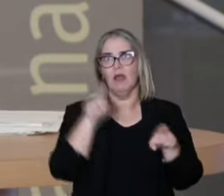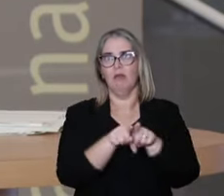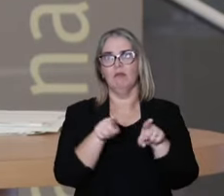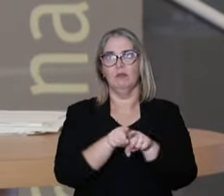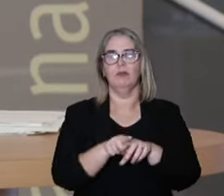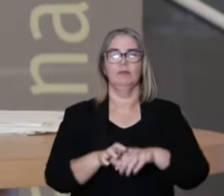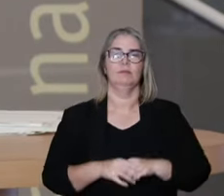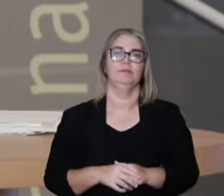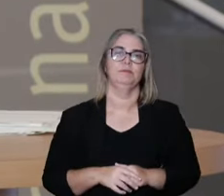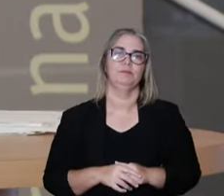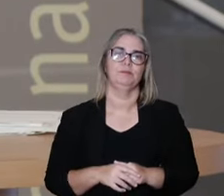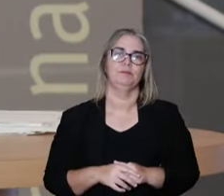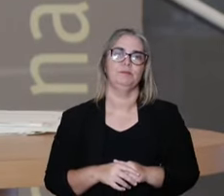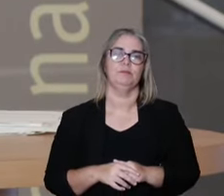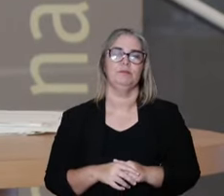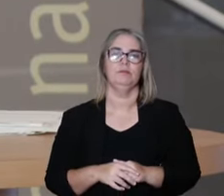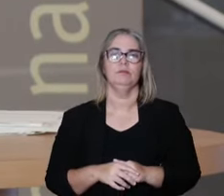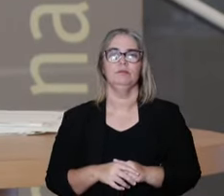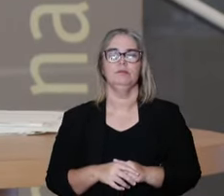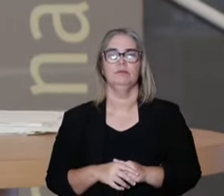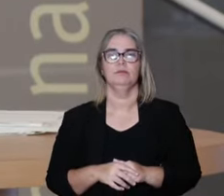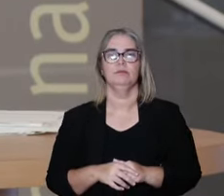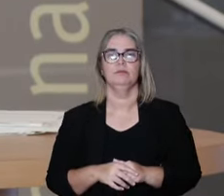It's also an important contribution.